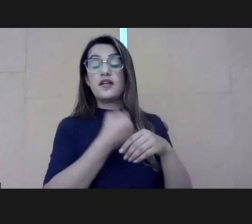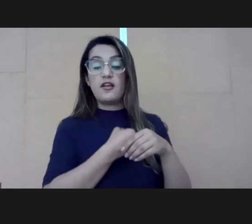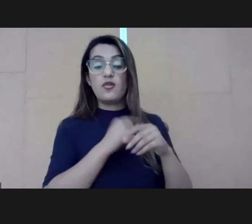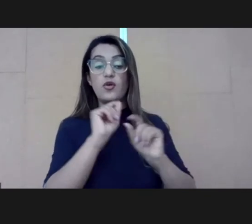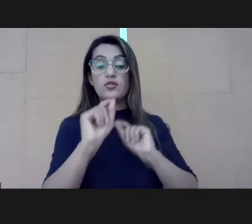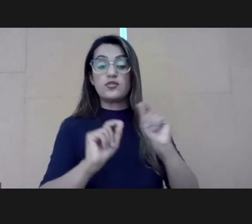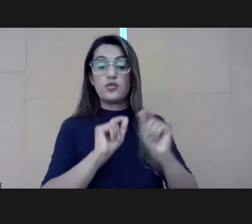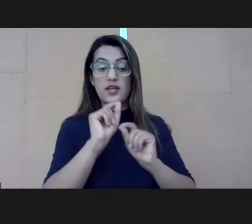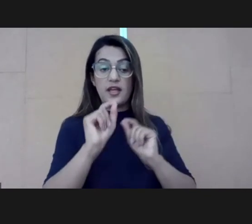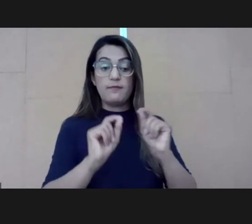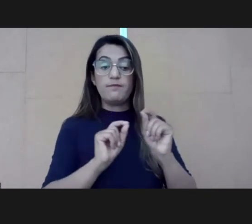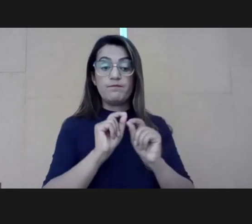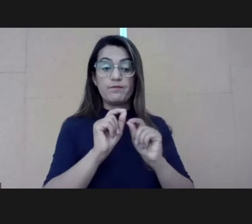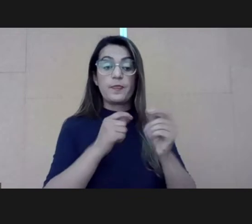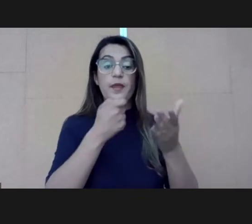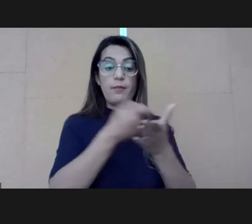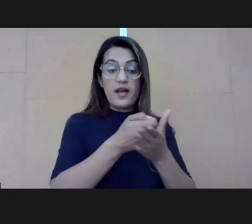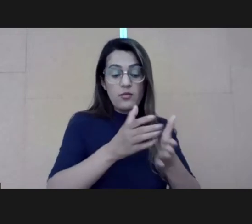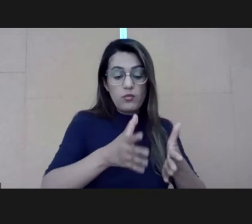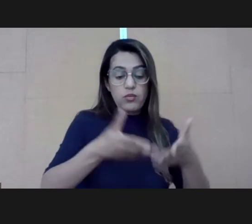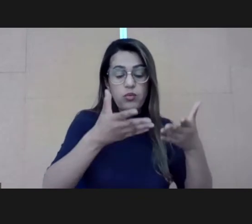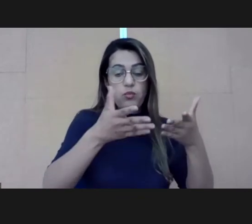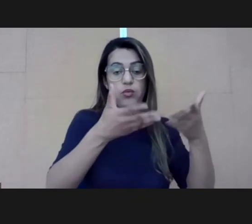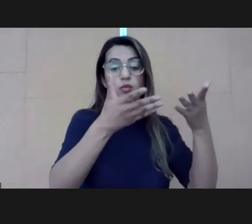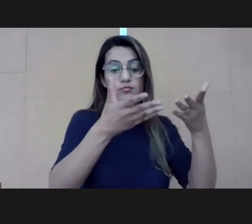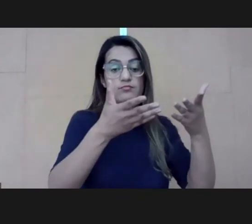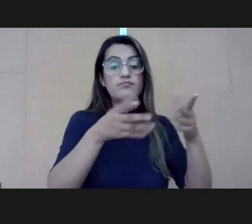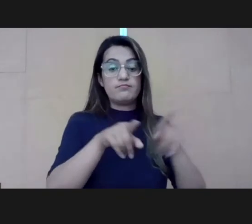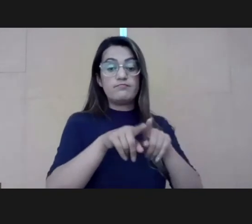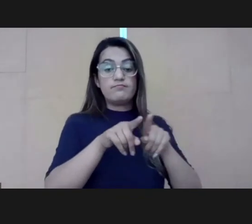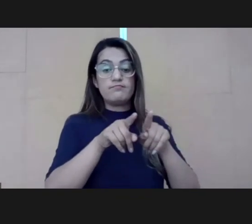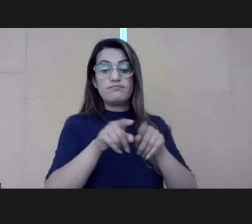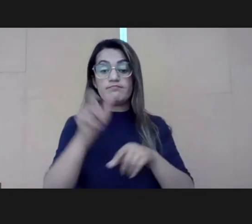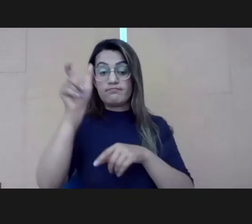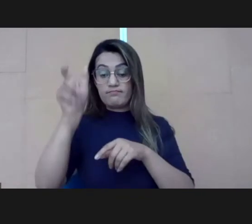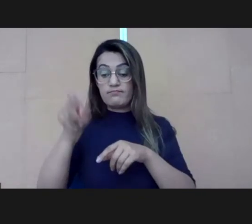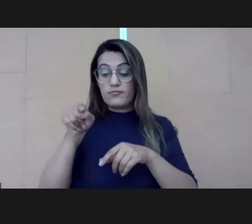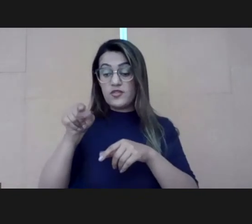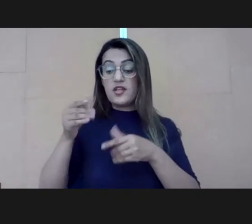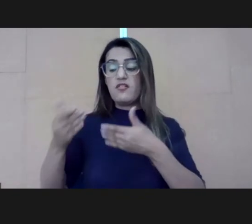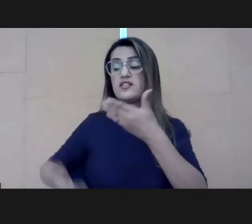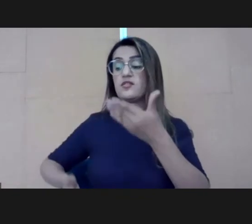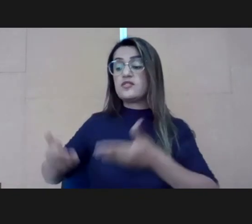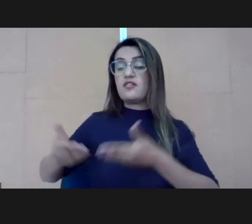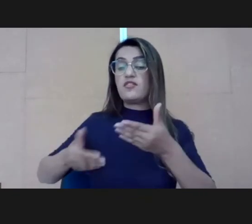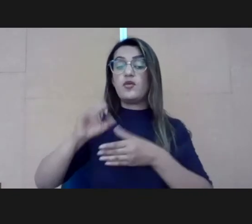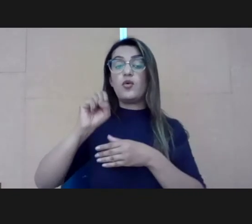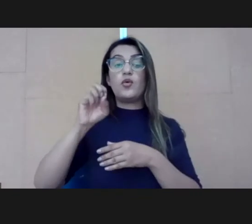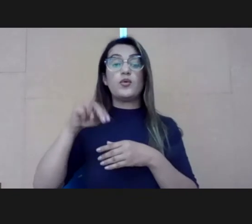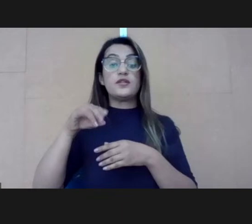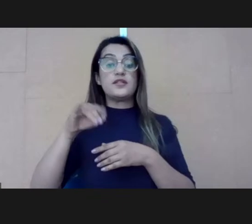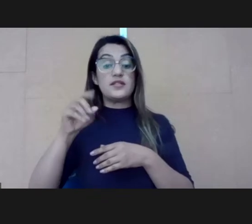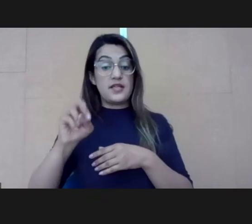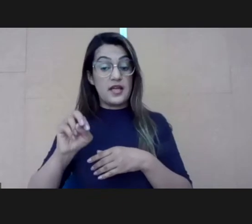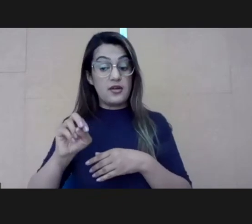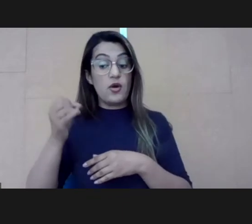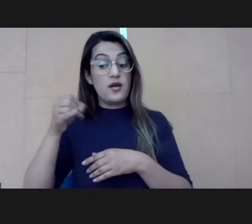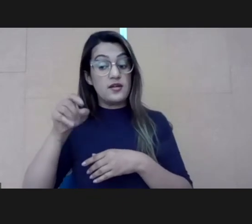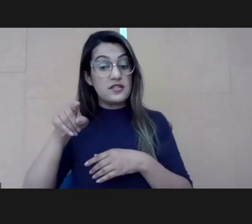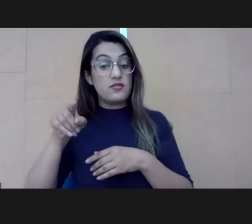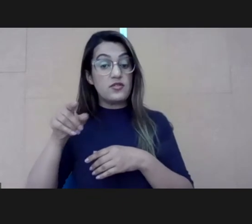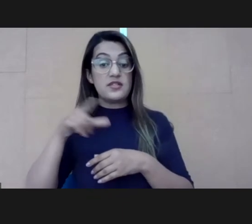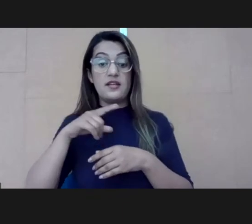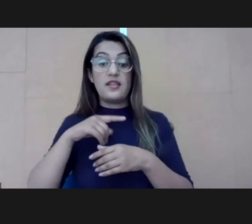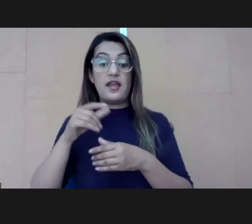you become a senior public servant by being safe hands, by being able to protect prerogatives, to